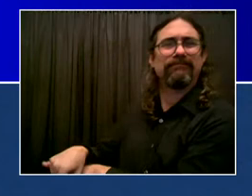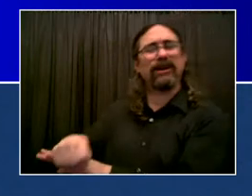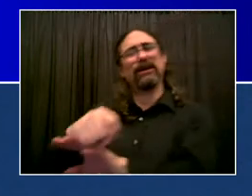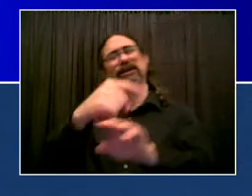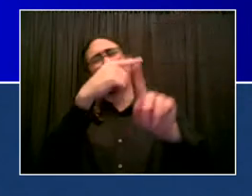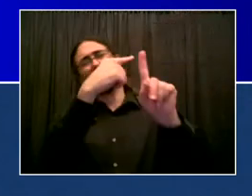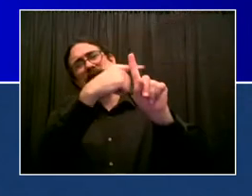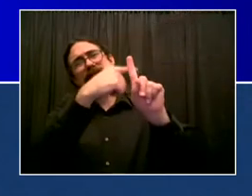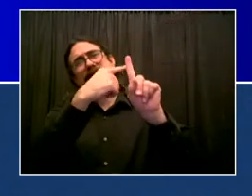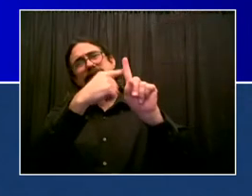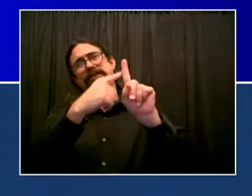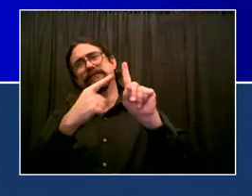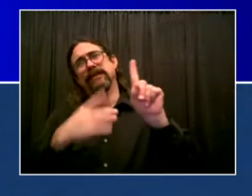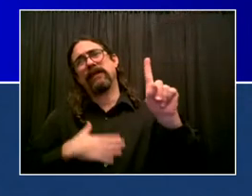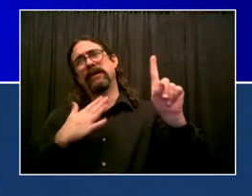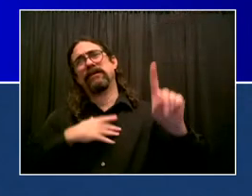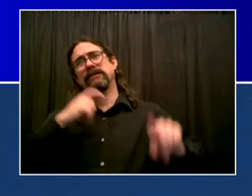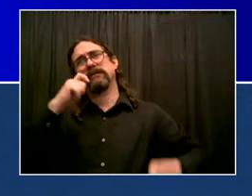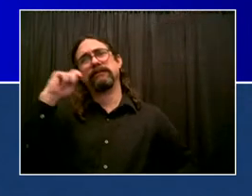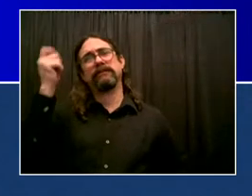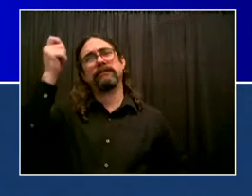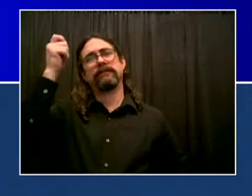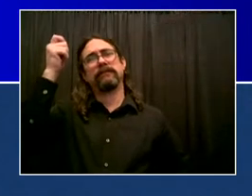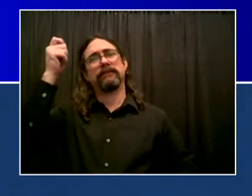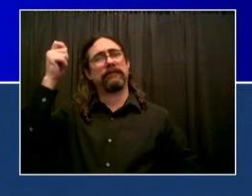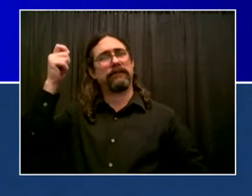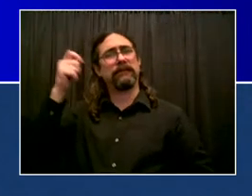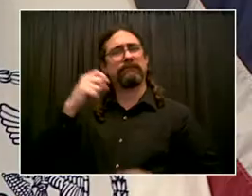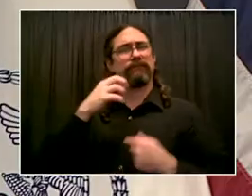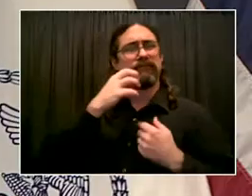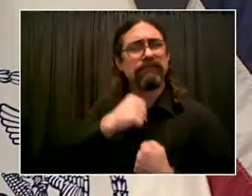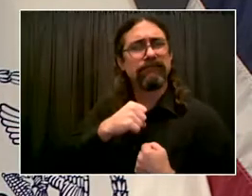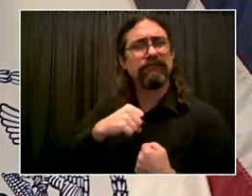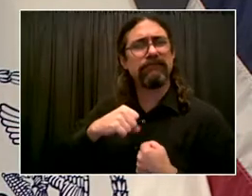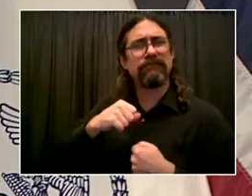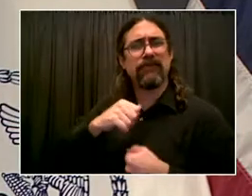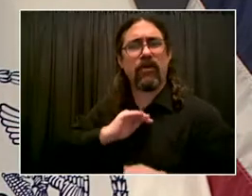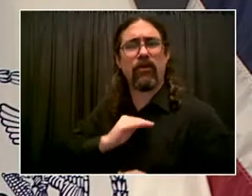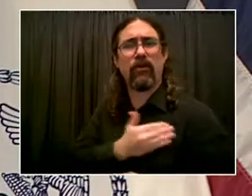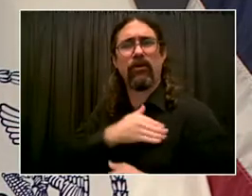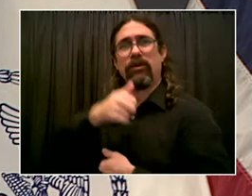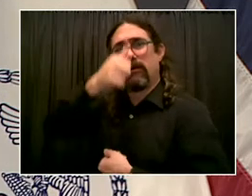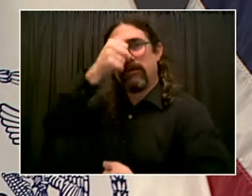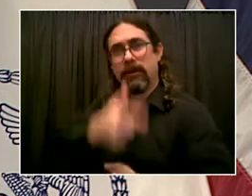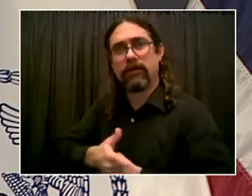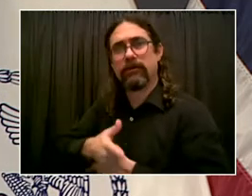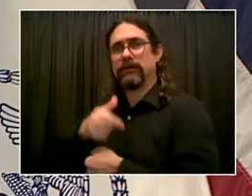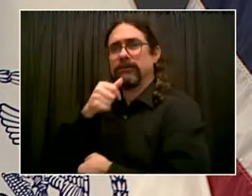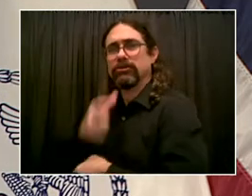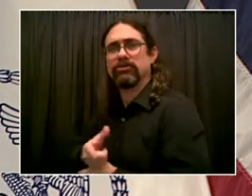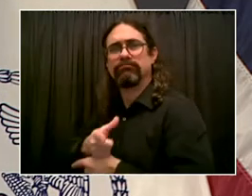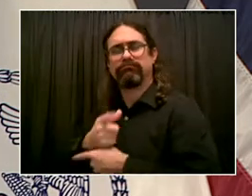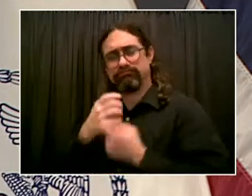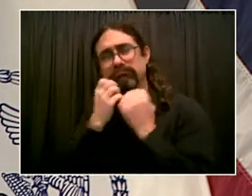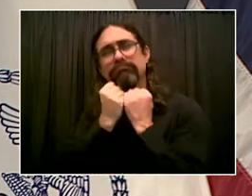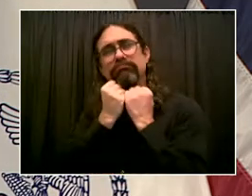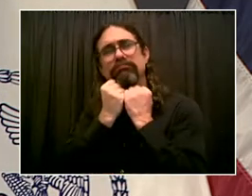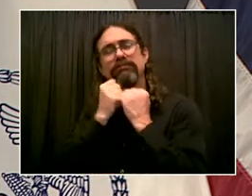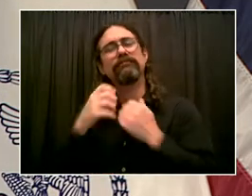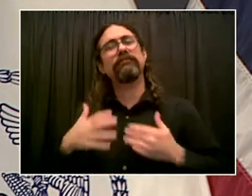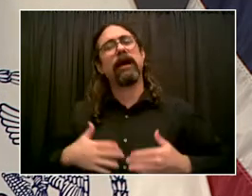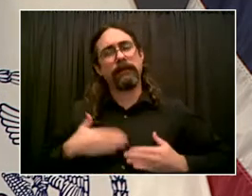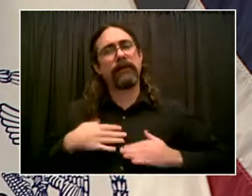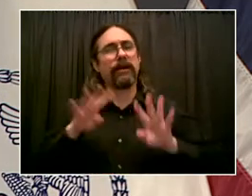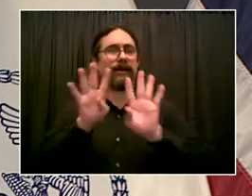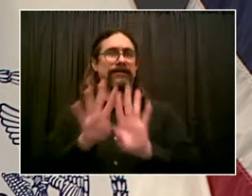Hanukkah. Now, let's talk about our indicators and vaccination leads the way. And now we have surpassed from